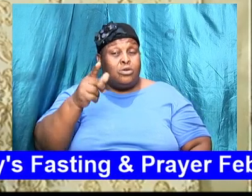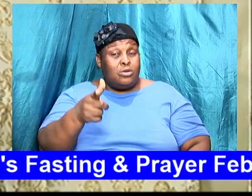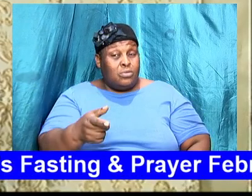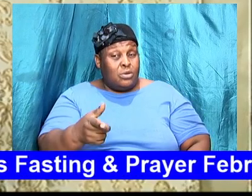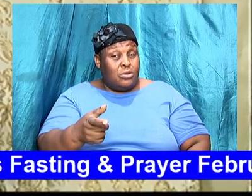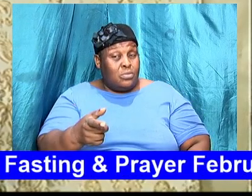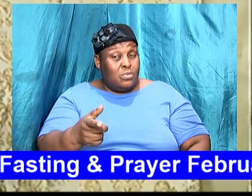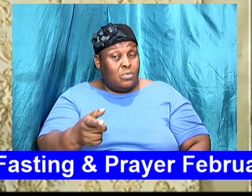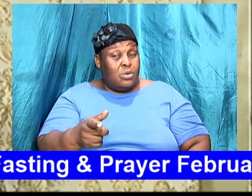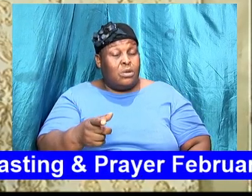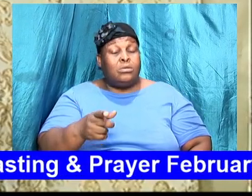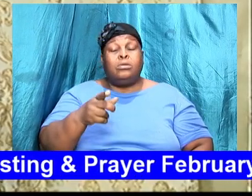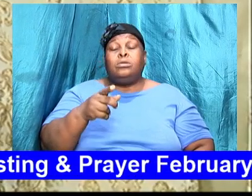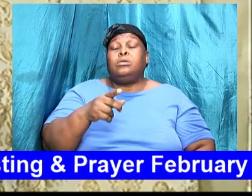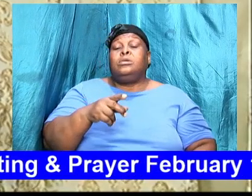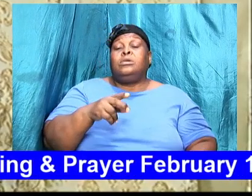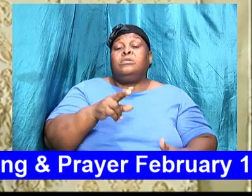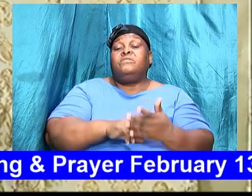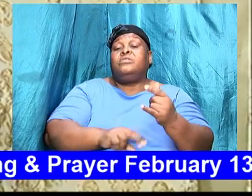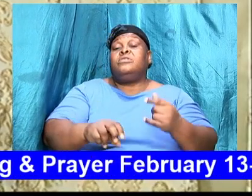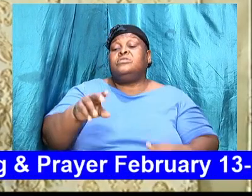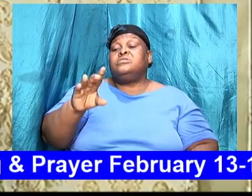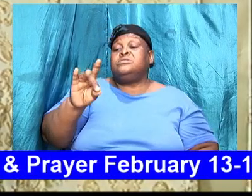8 to 13